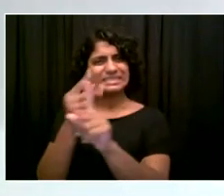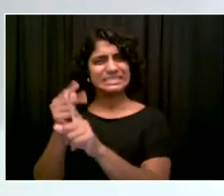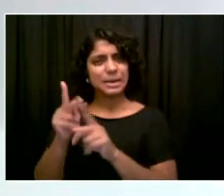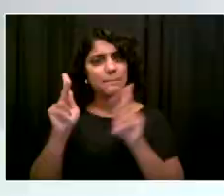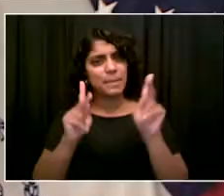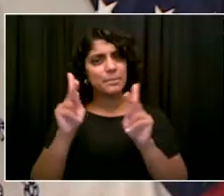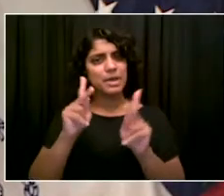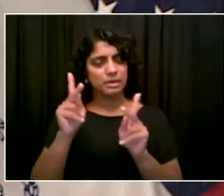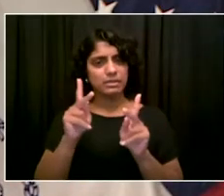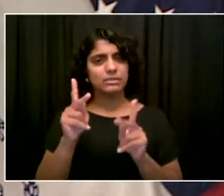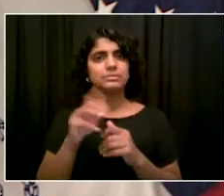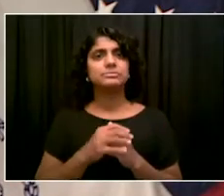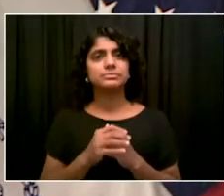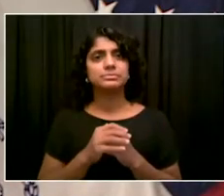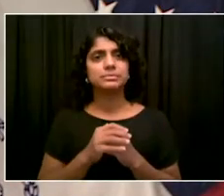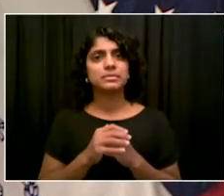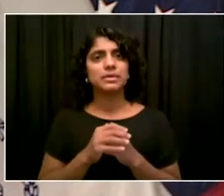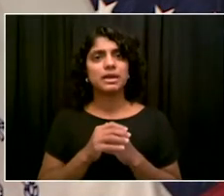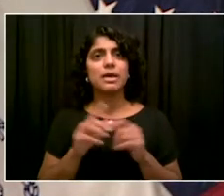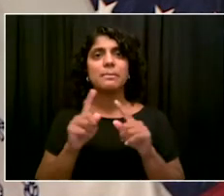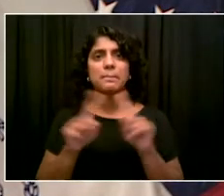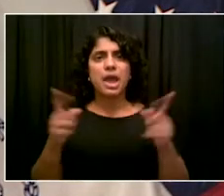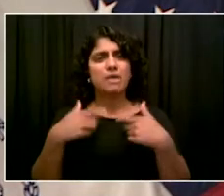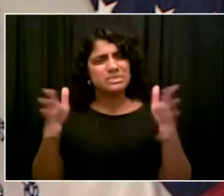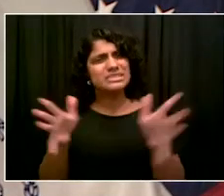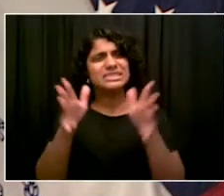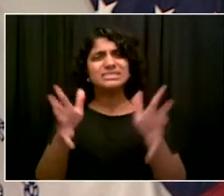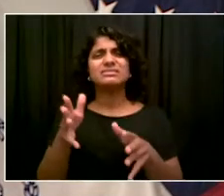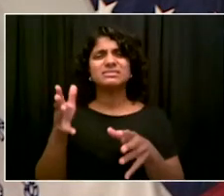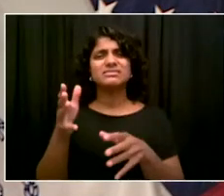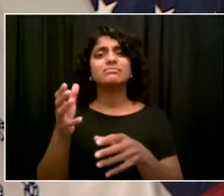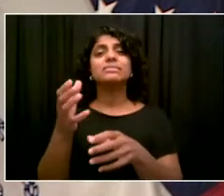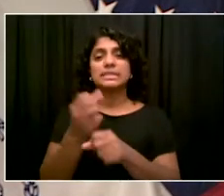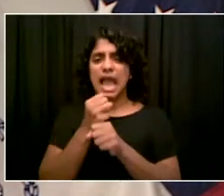one. I like that. Amen. Dr. Choksi, you want to add?